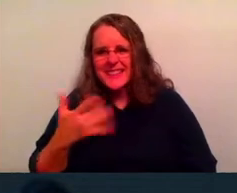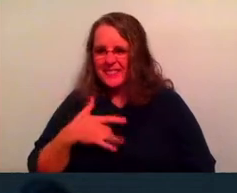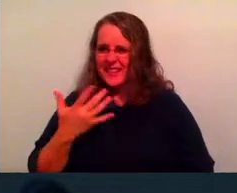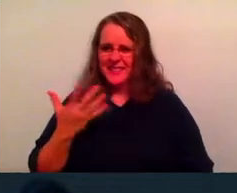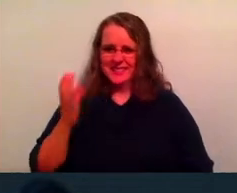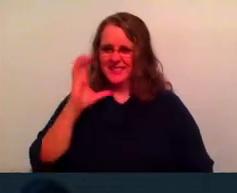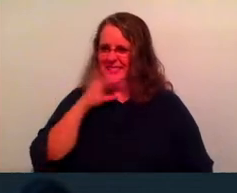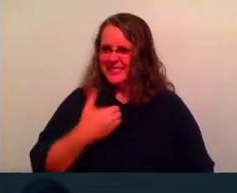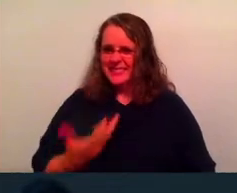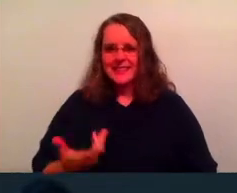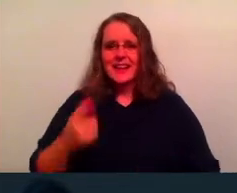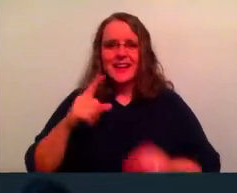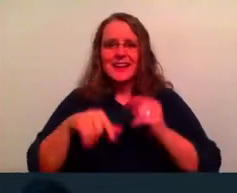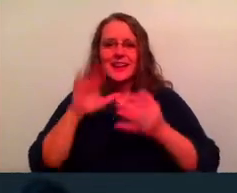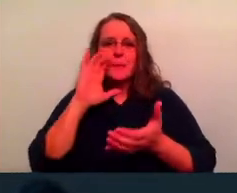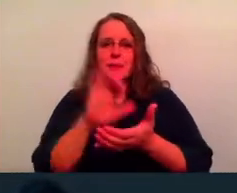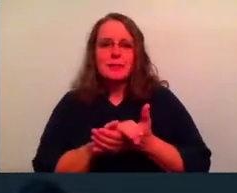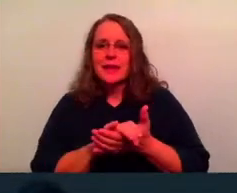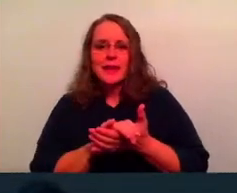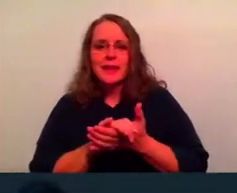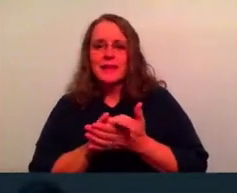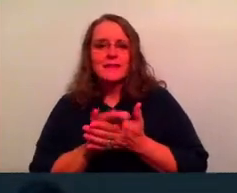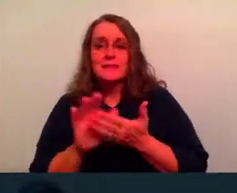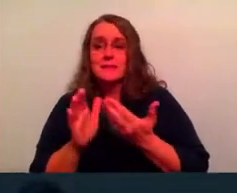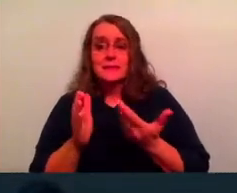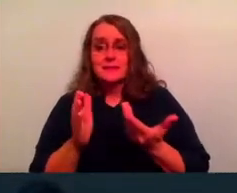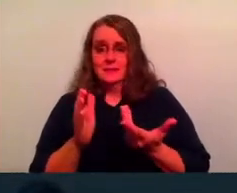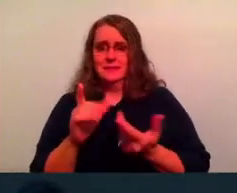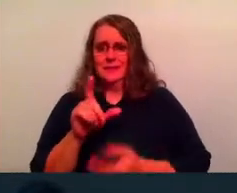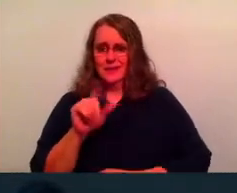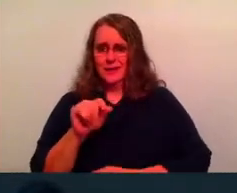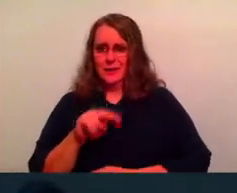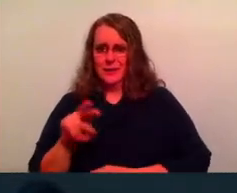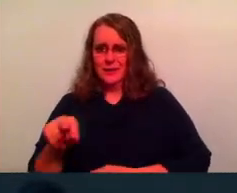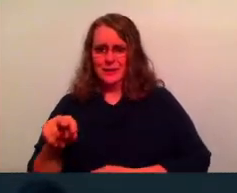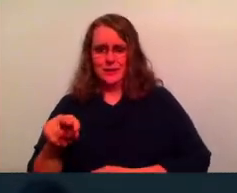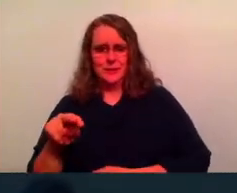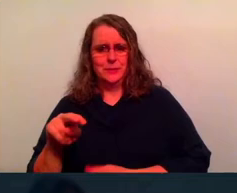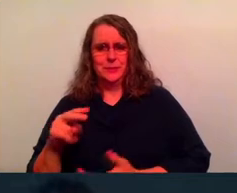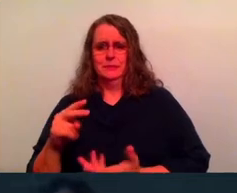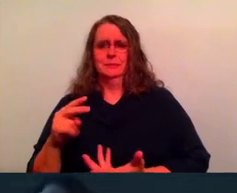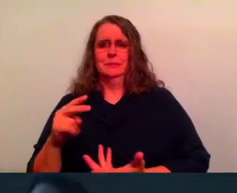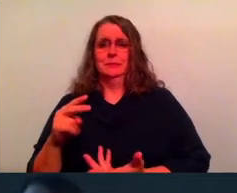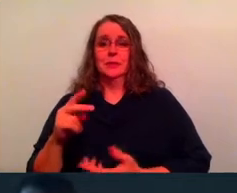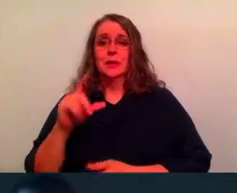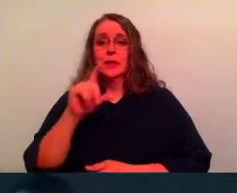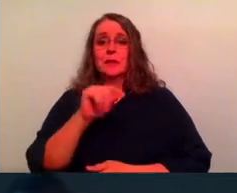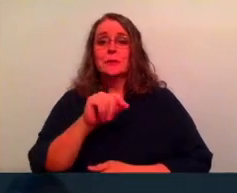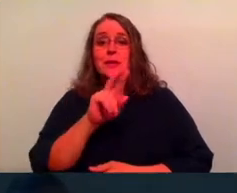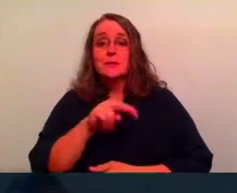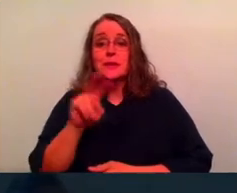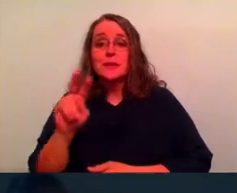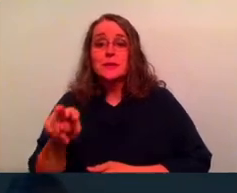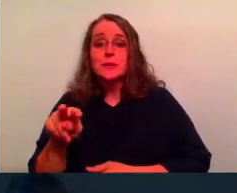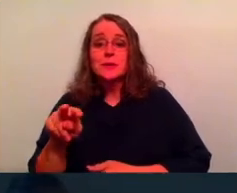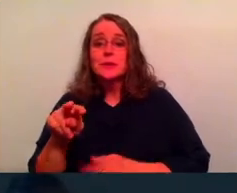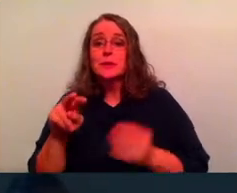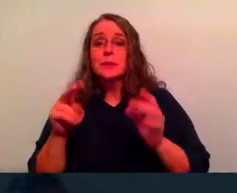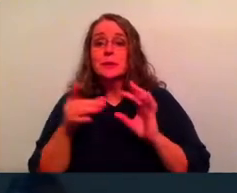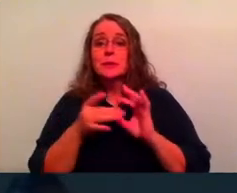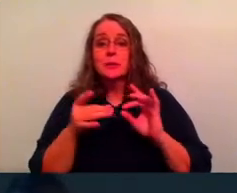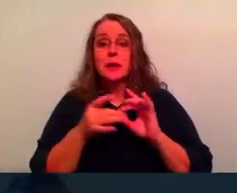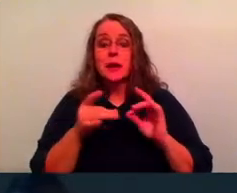it's, yeah, I can't believe that we're about to be in 2022. I saw like a meme that says 2022 is pronounced 2022.